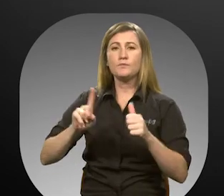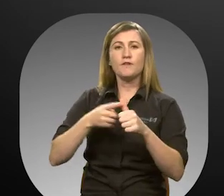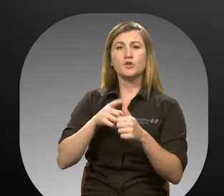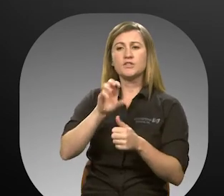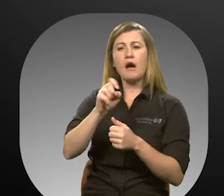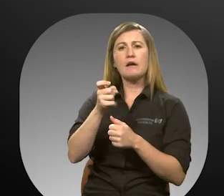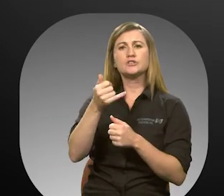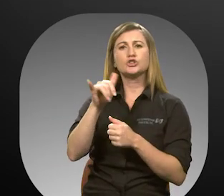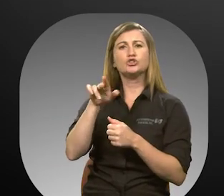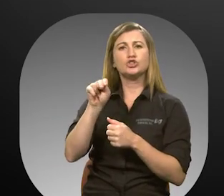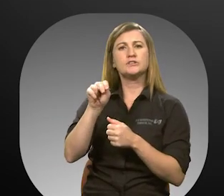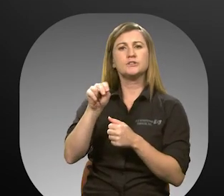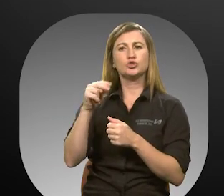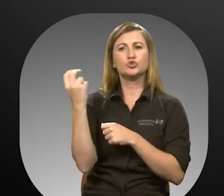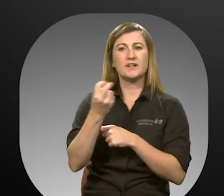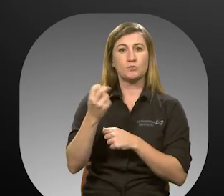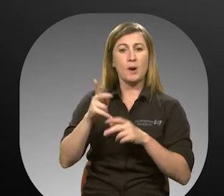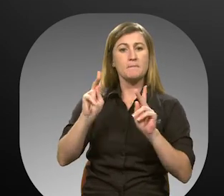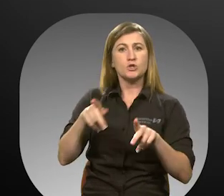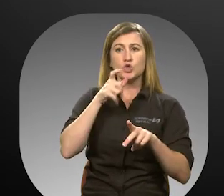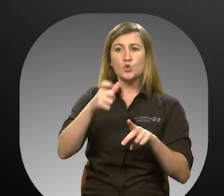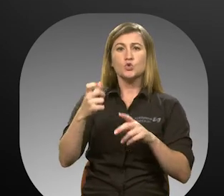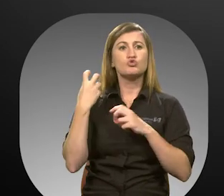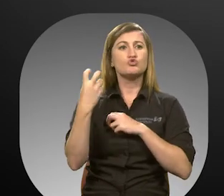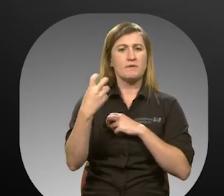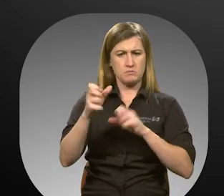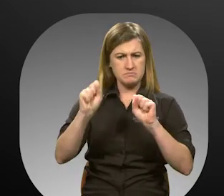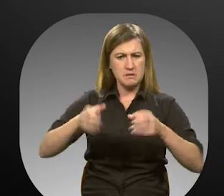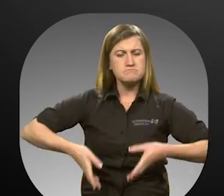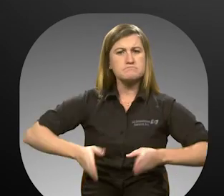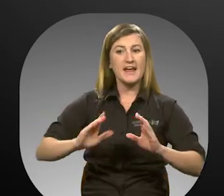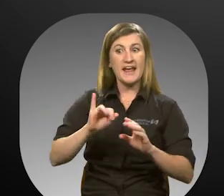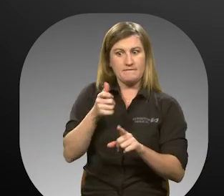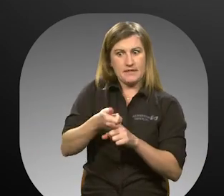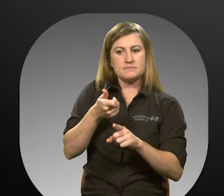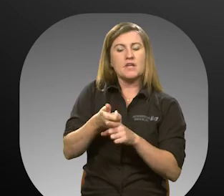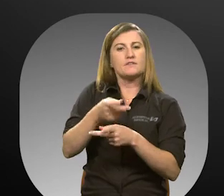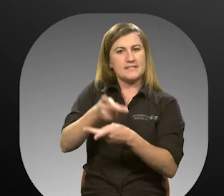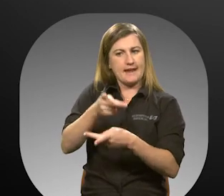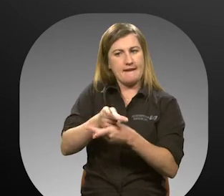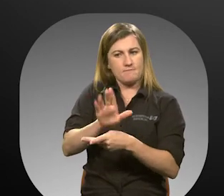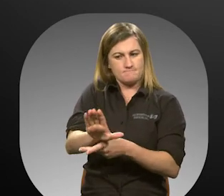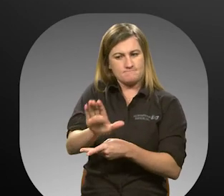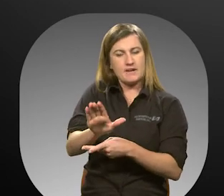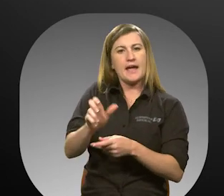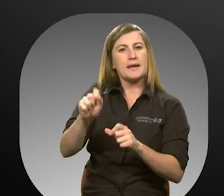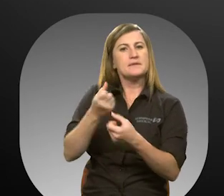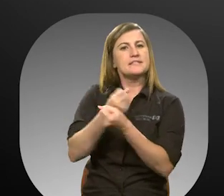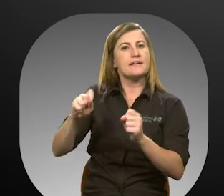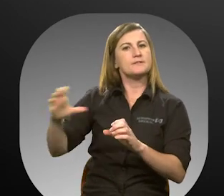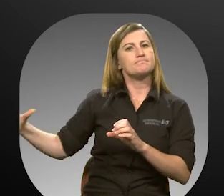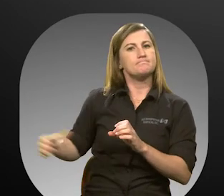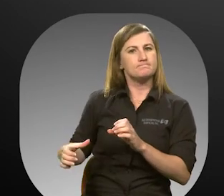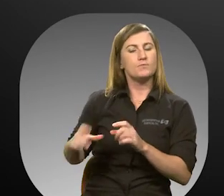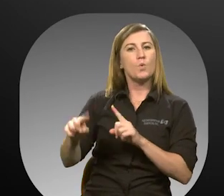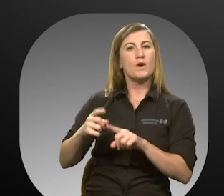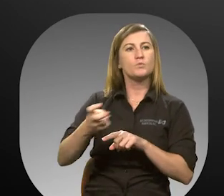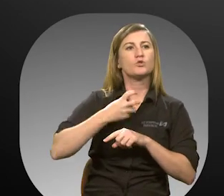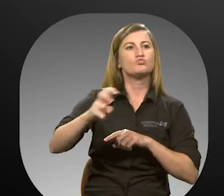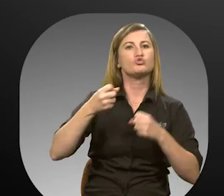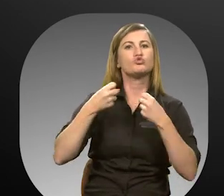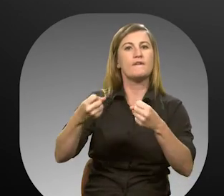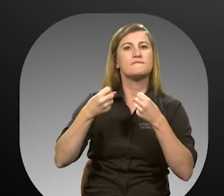transport Travel with oxygen equipment is permitted providing that it is self-administered and can be safely stowed when the vehicle is en route.